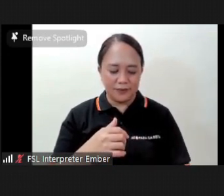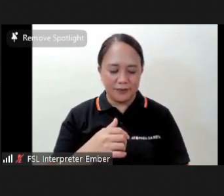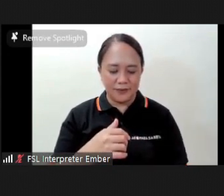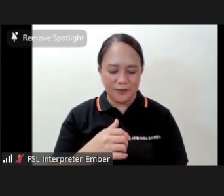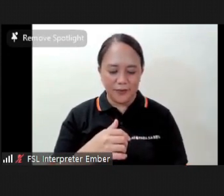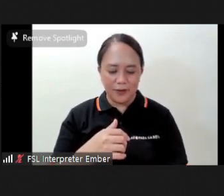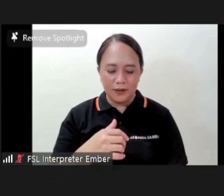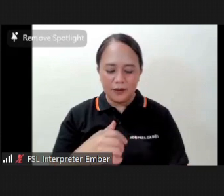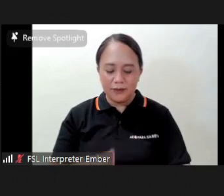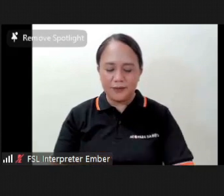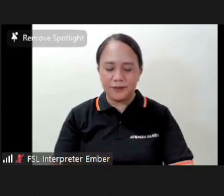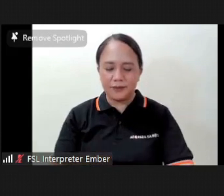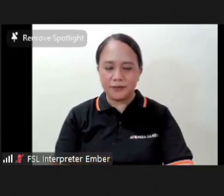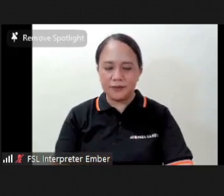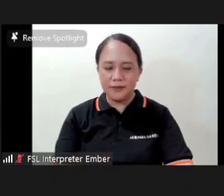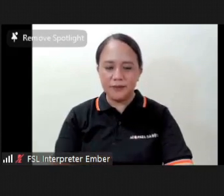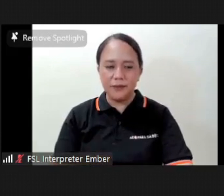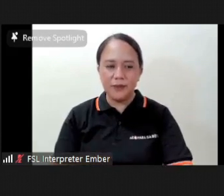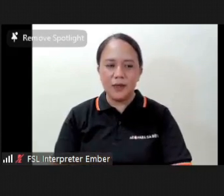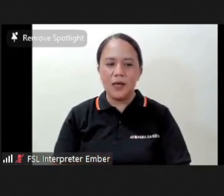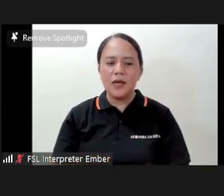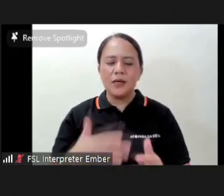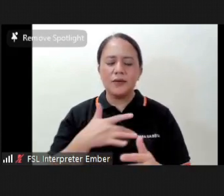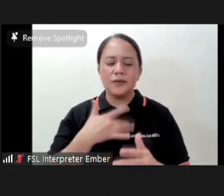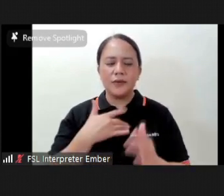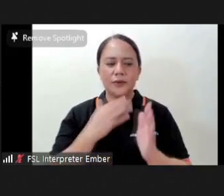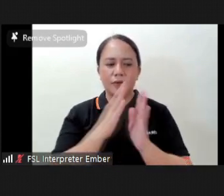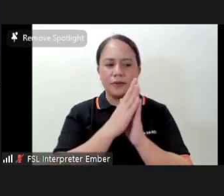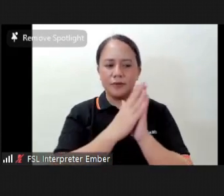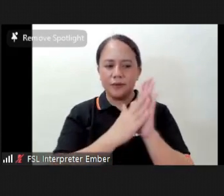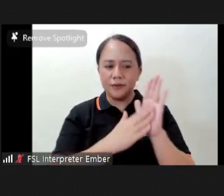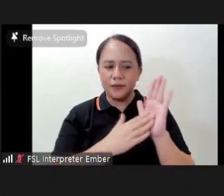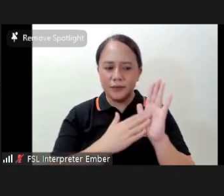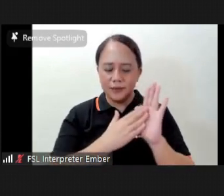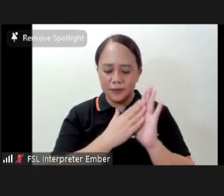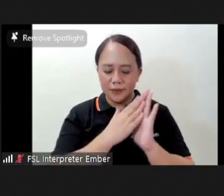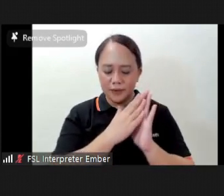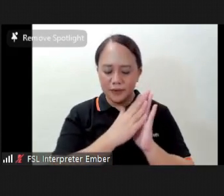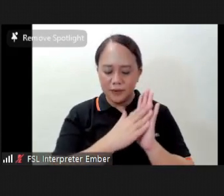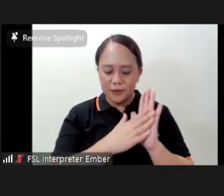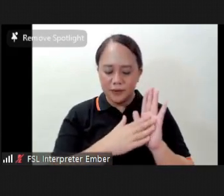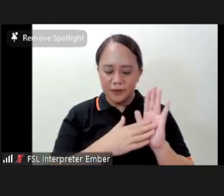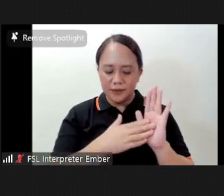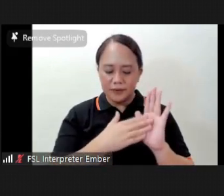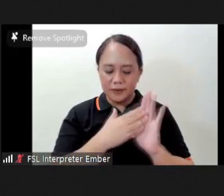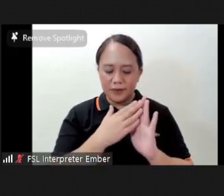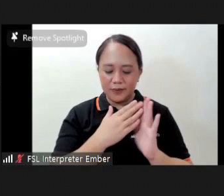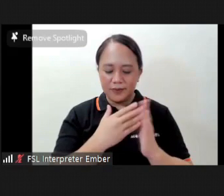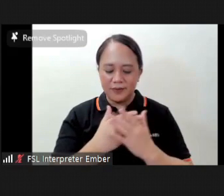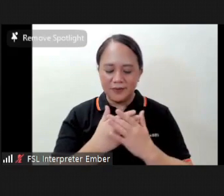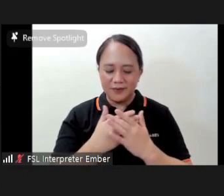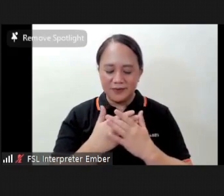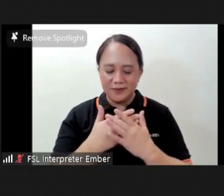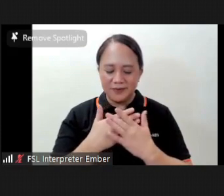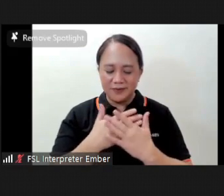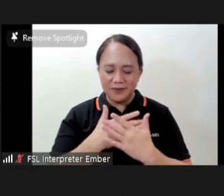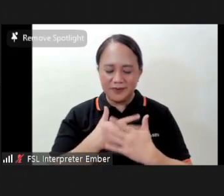Feeling your palms. To release that good light. That good energy.